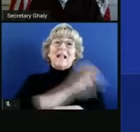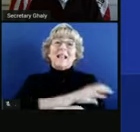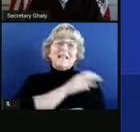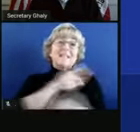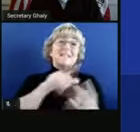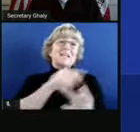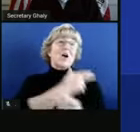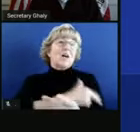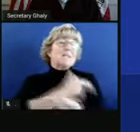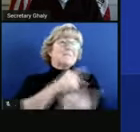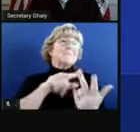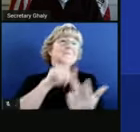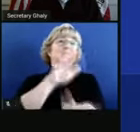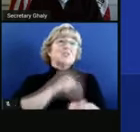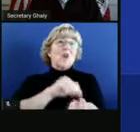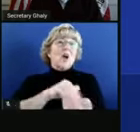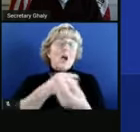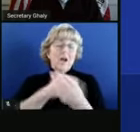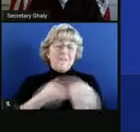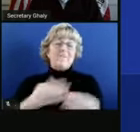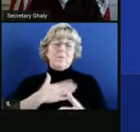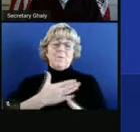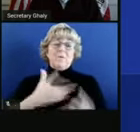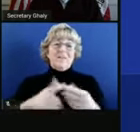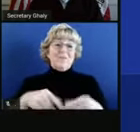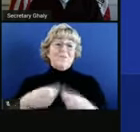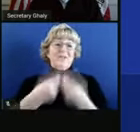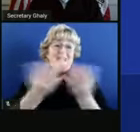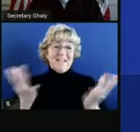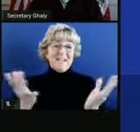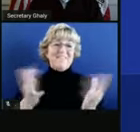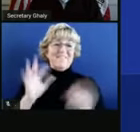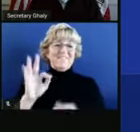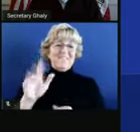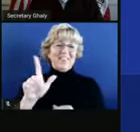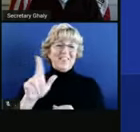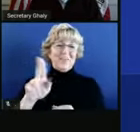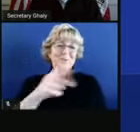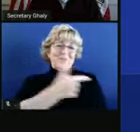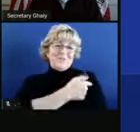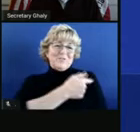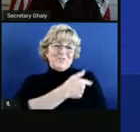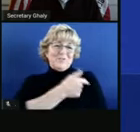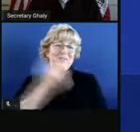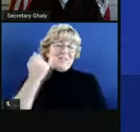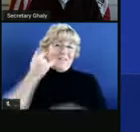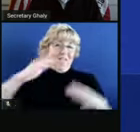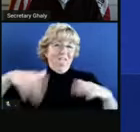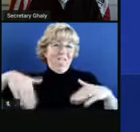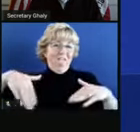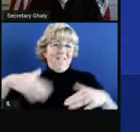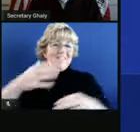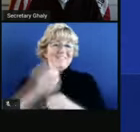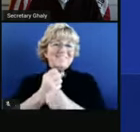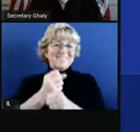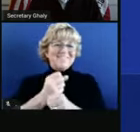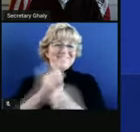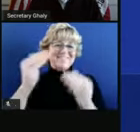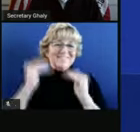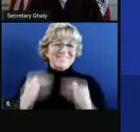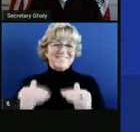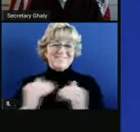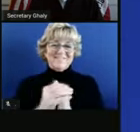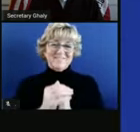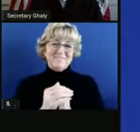near you is able and willing and excited, in fact, to get you that flu shot if you haven't gotten it already. Next slide.